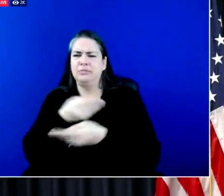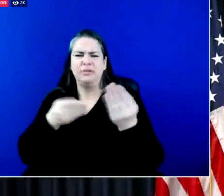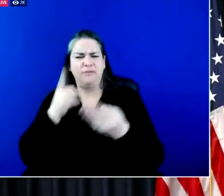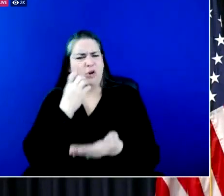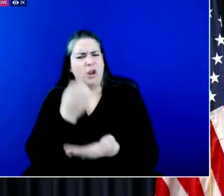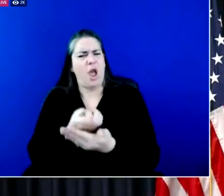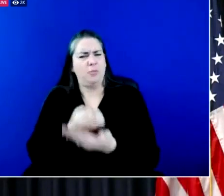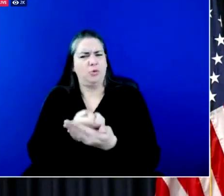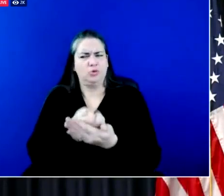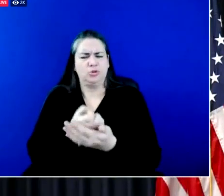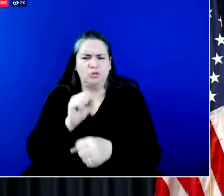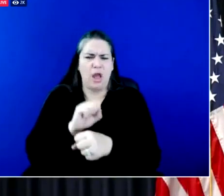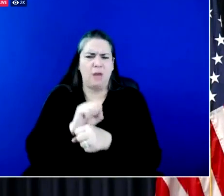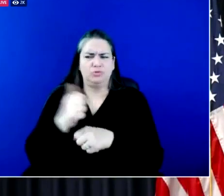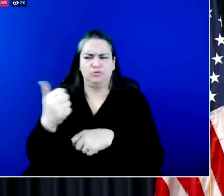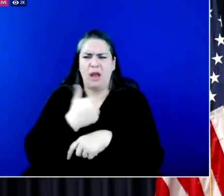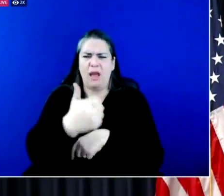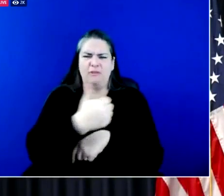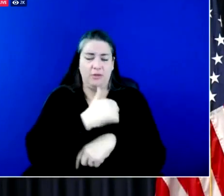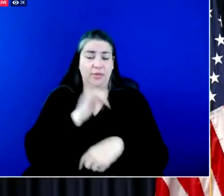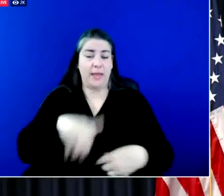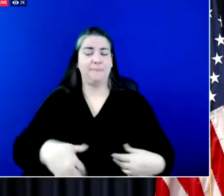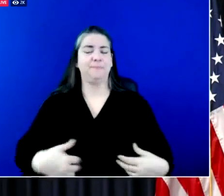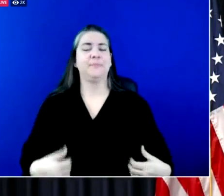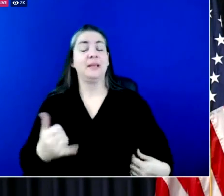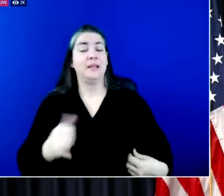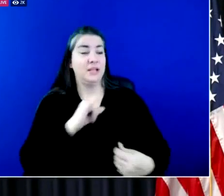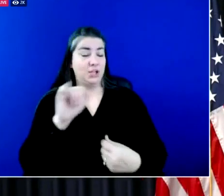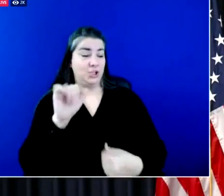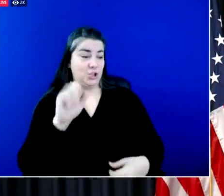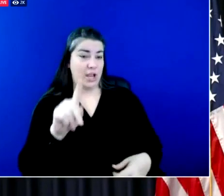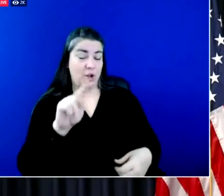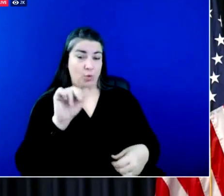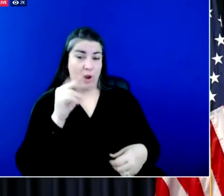all right and finally jack bramer from the herald leader